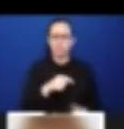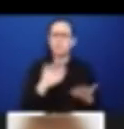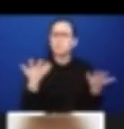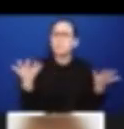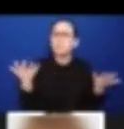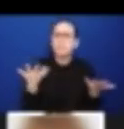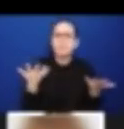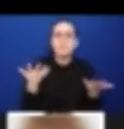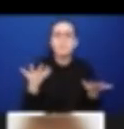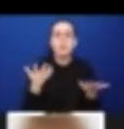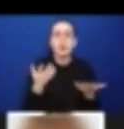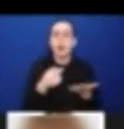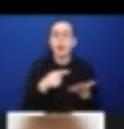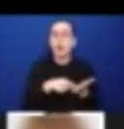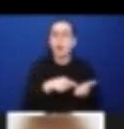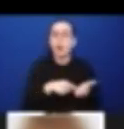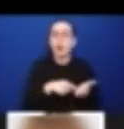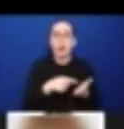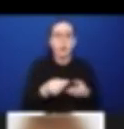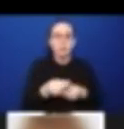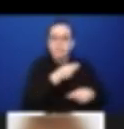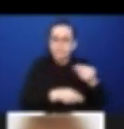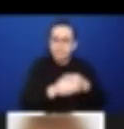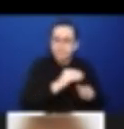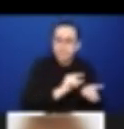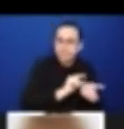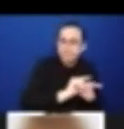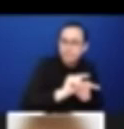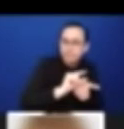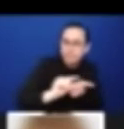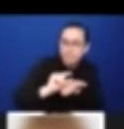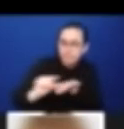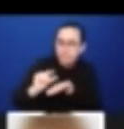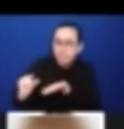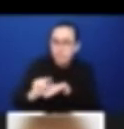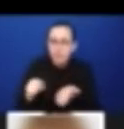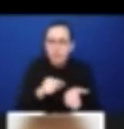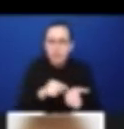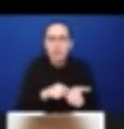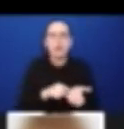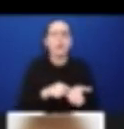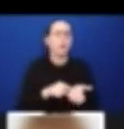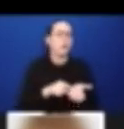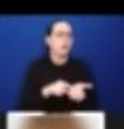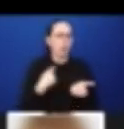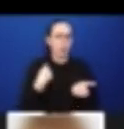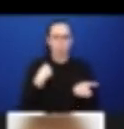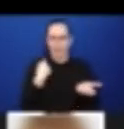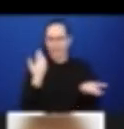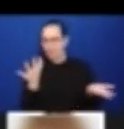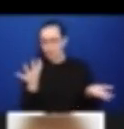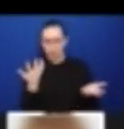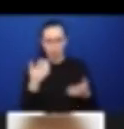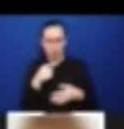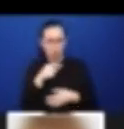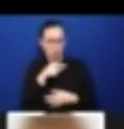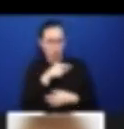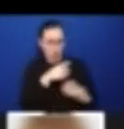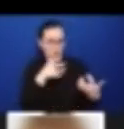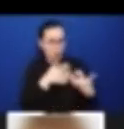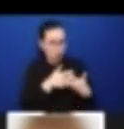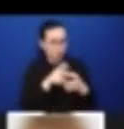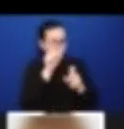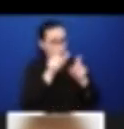needs of persons with disabilities during an emergency? We don't know that yet. To what, to what extent, and I think this is what relates